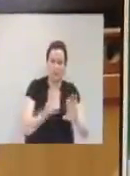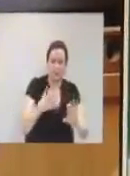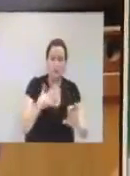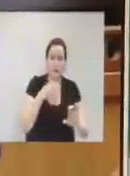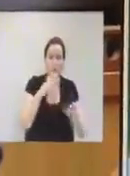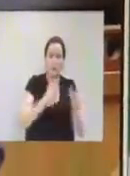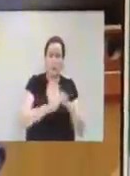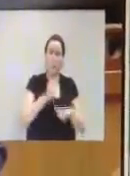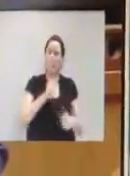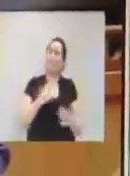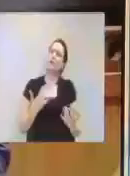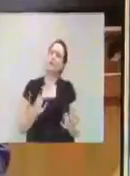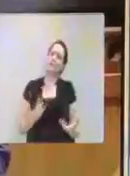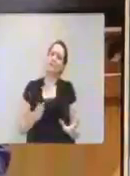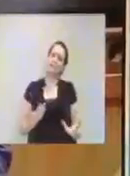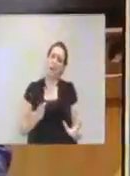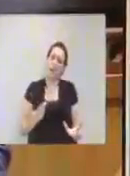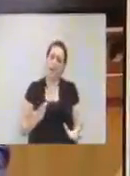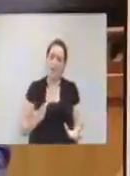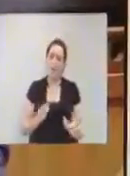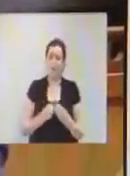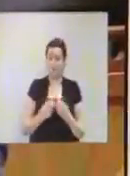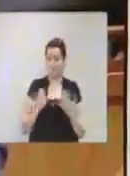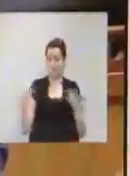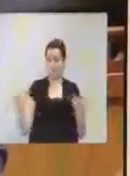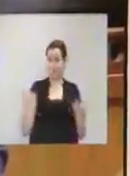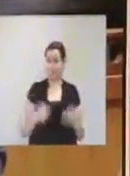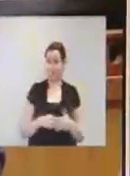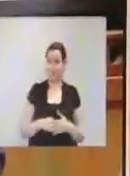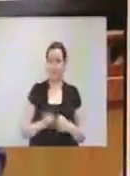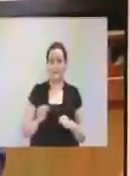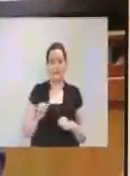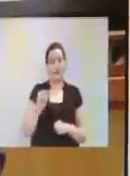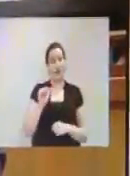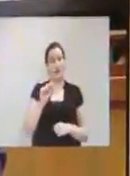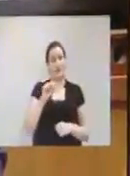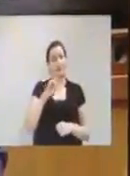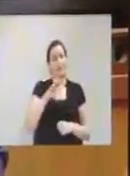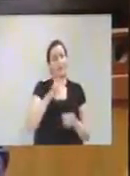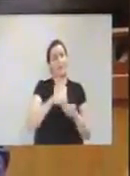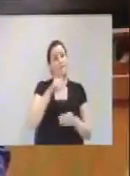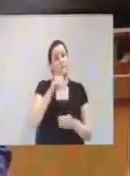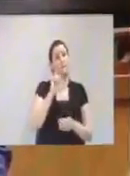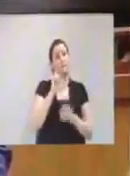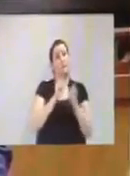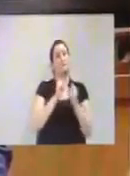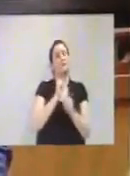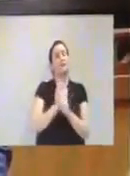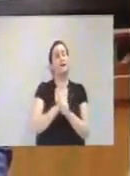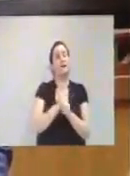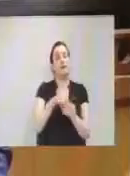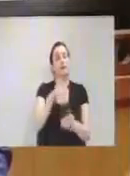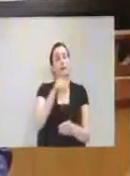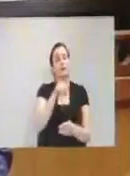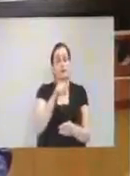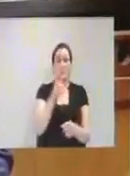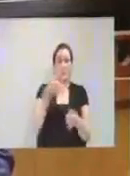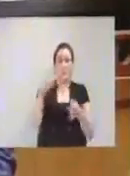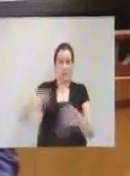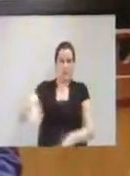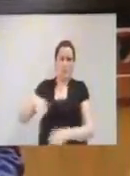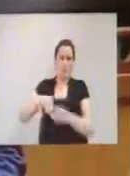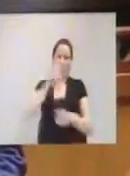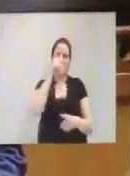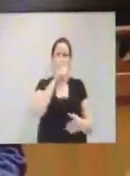Speaker, you can imagine how many votes the ANC is going to lose in next year's election because of this